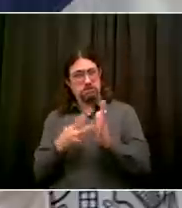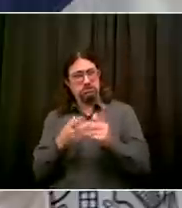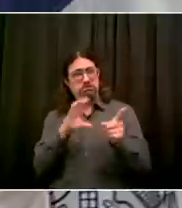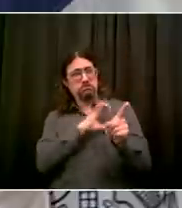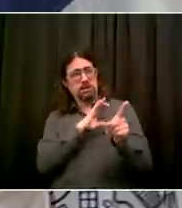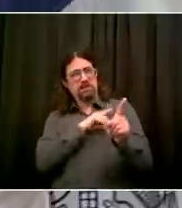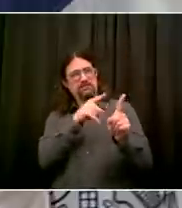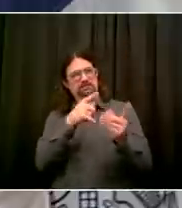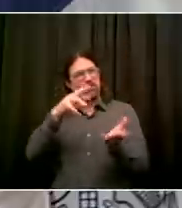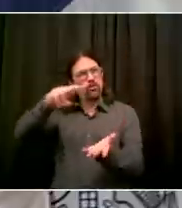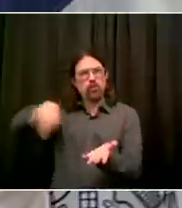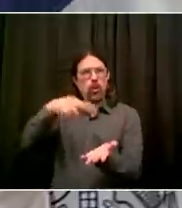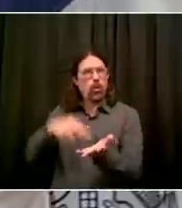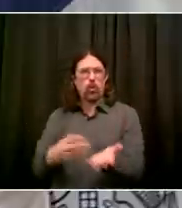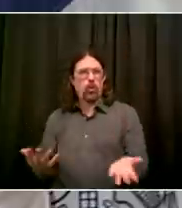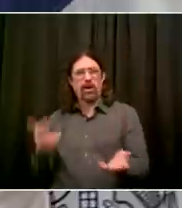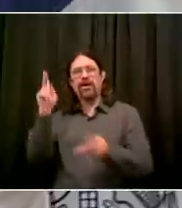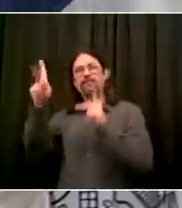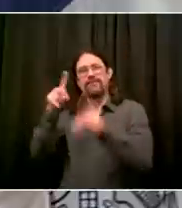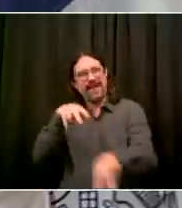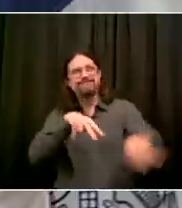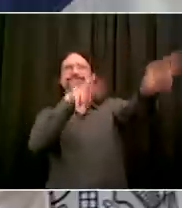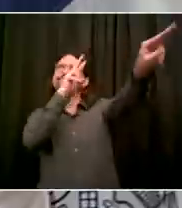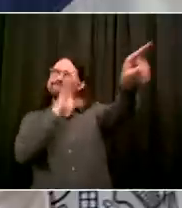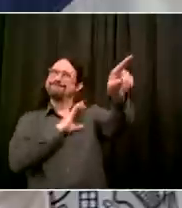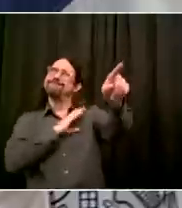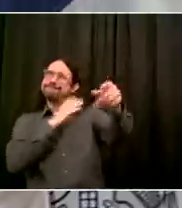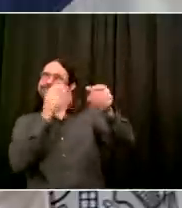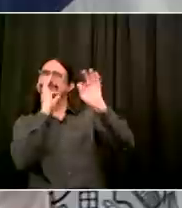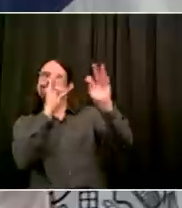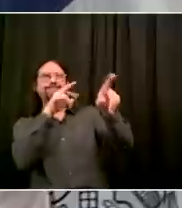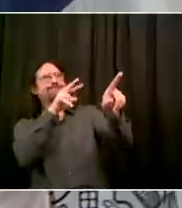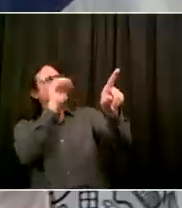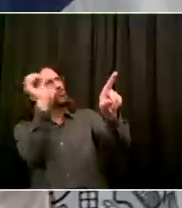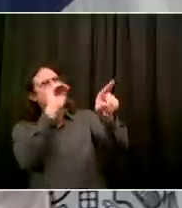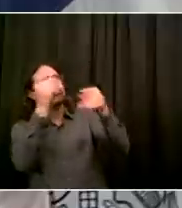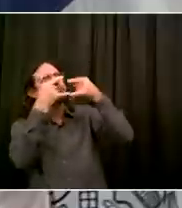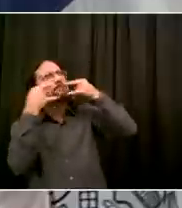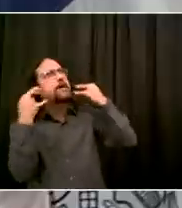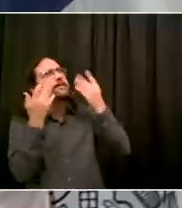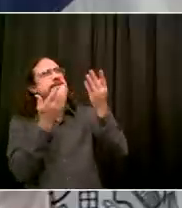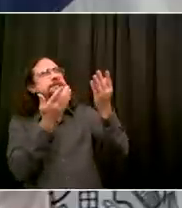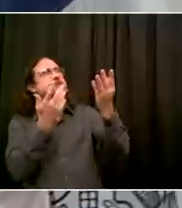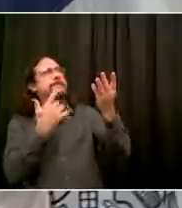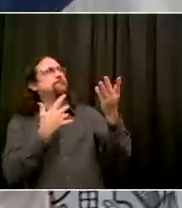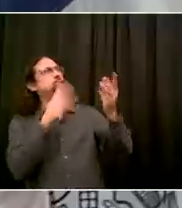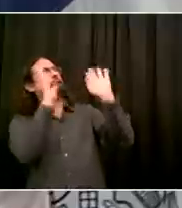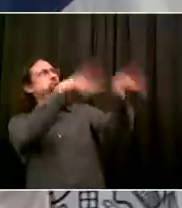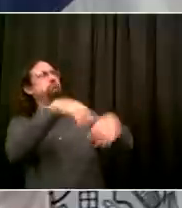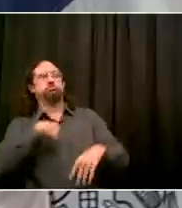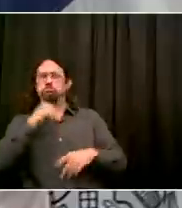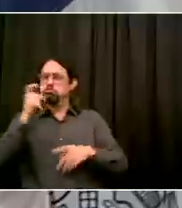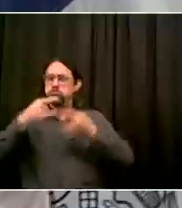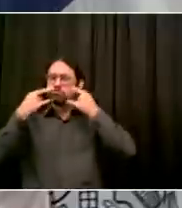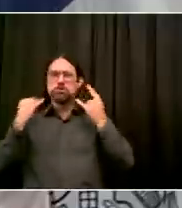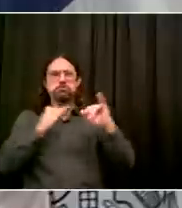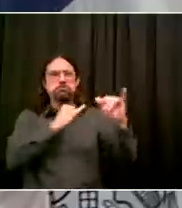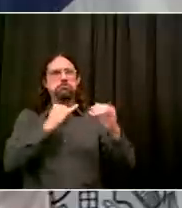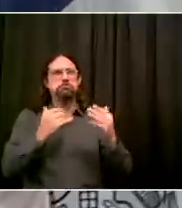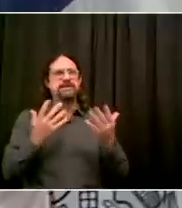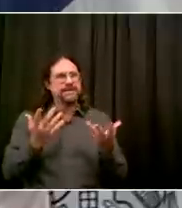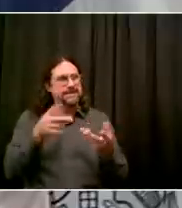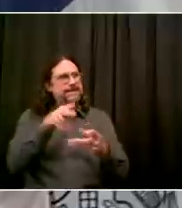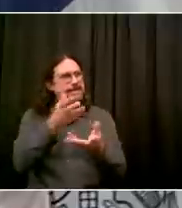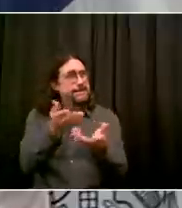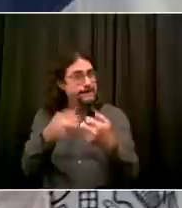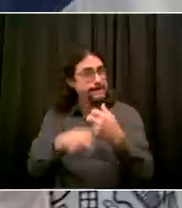to the men and women of NYPD. And from my observation going around the city, the vast majority are in fact wearing masks. But I think the